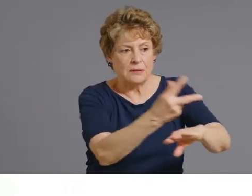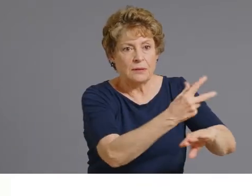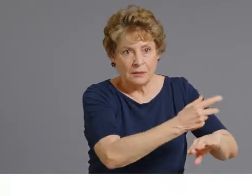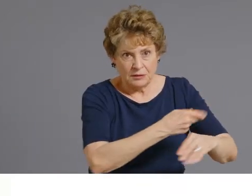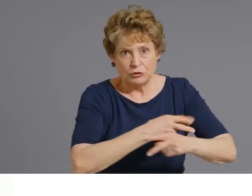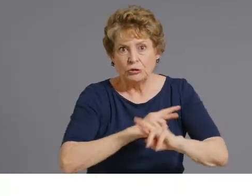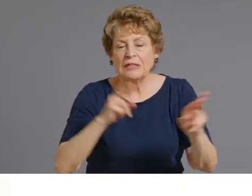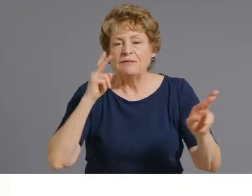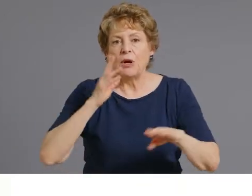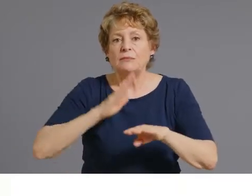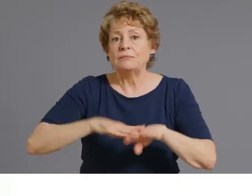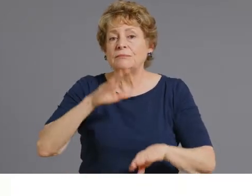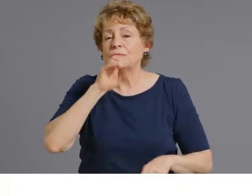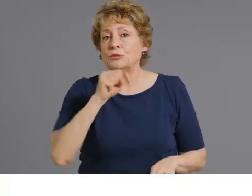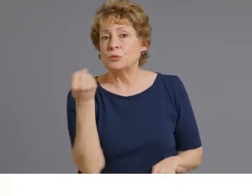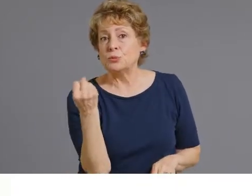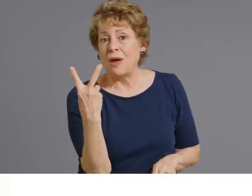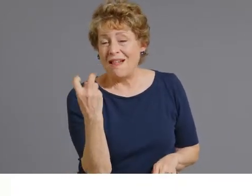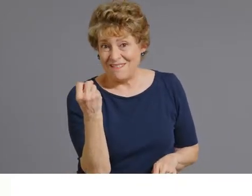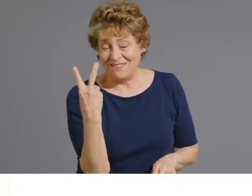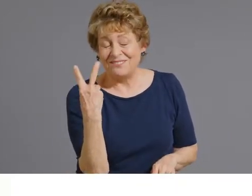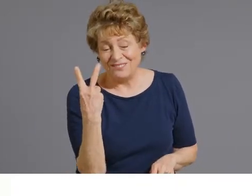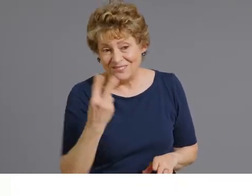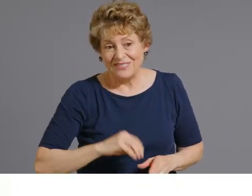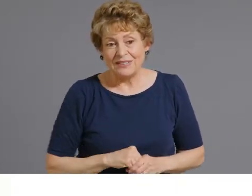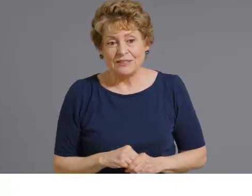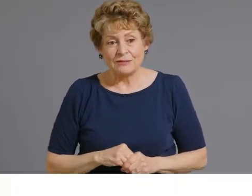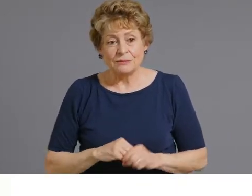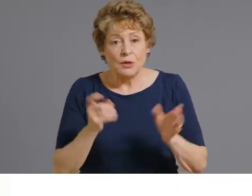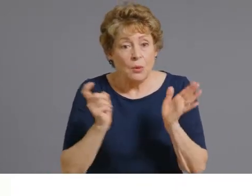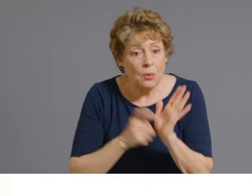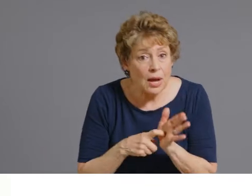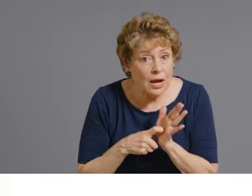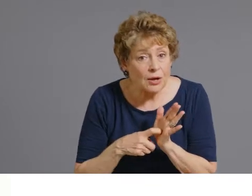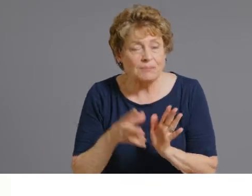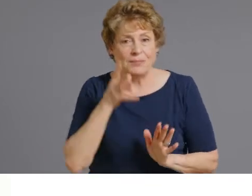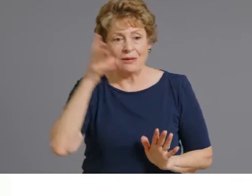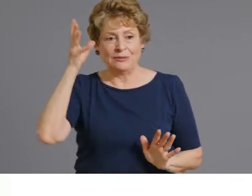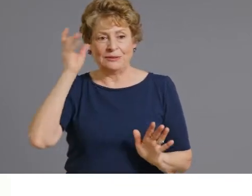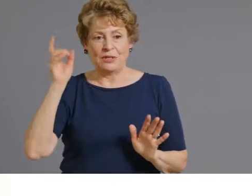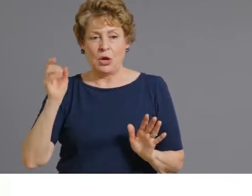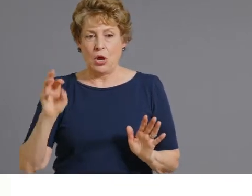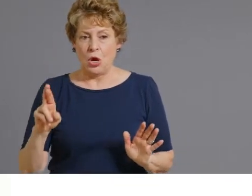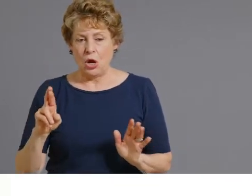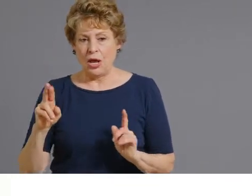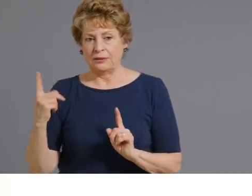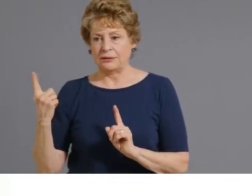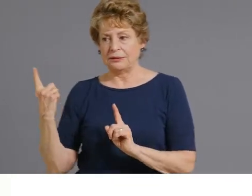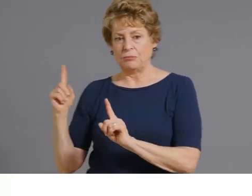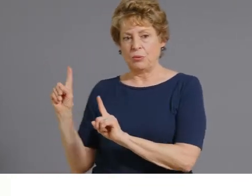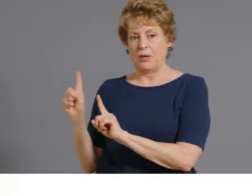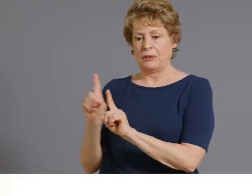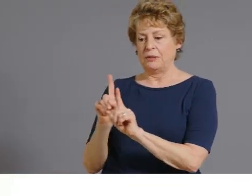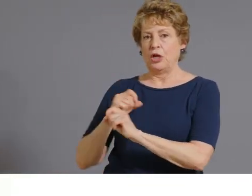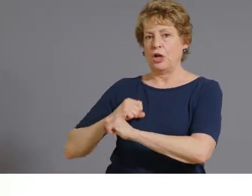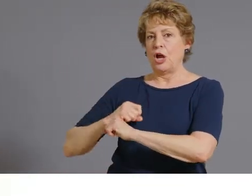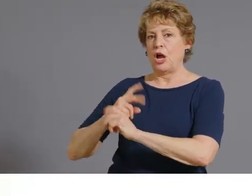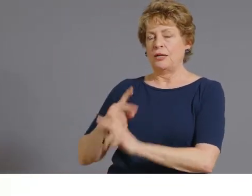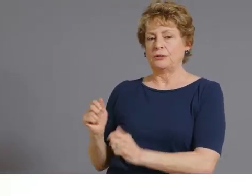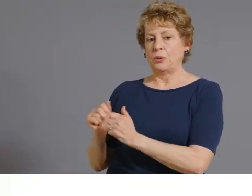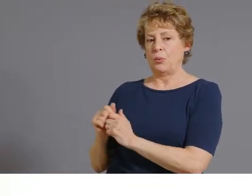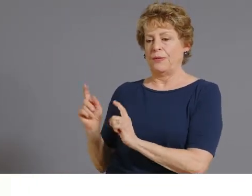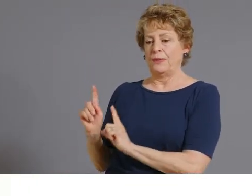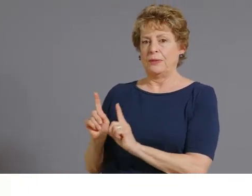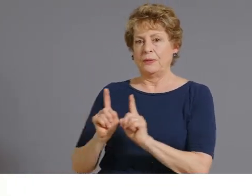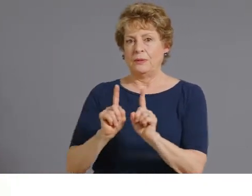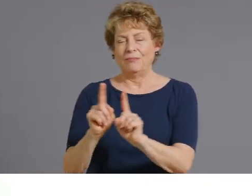We would the thing that we require is that a parent or legal guardian accompany that minor to the vaccination site